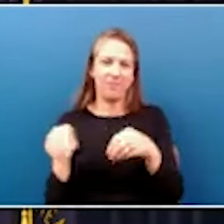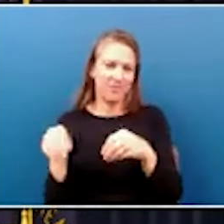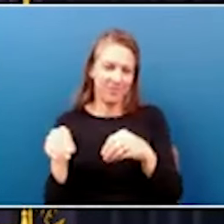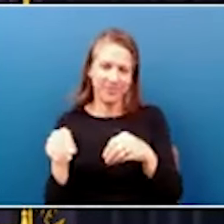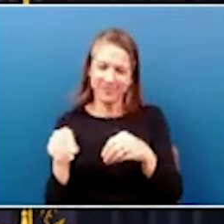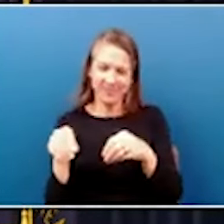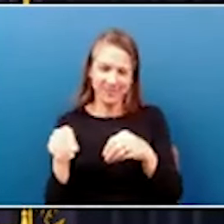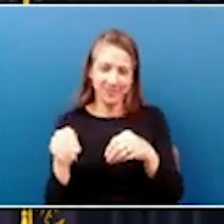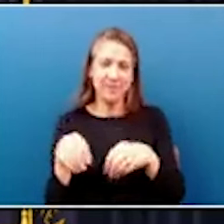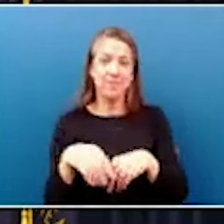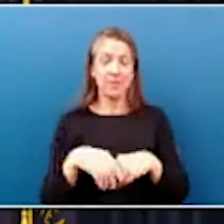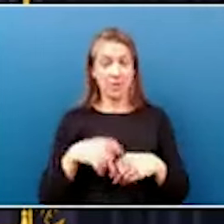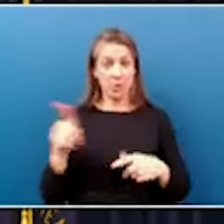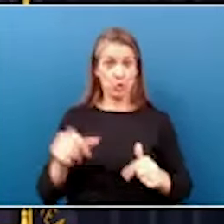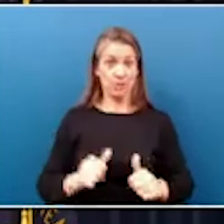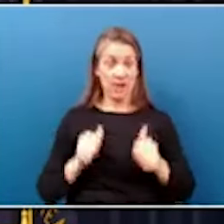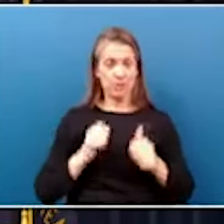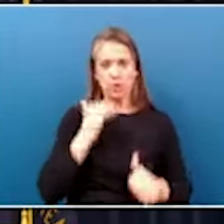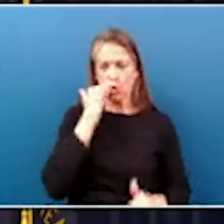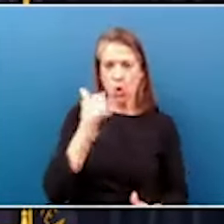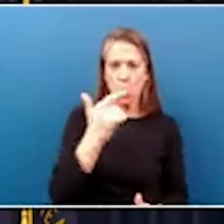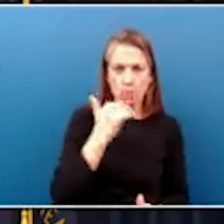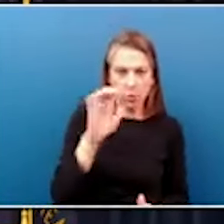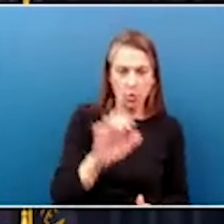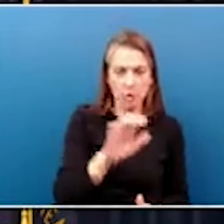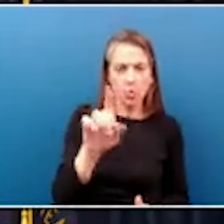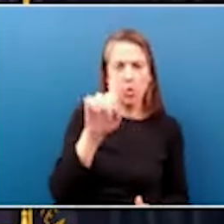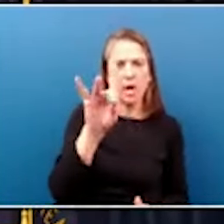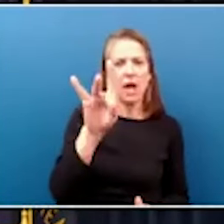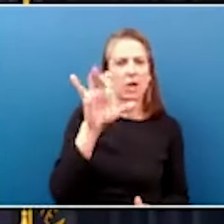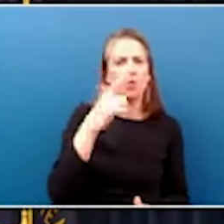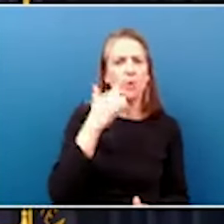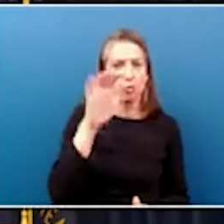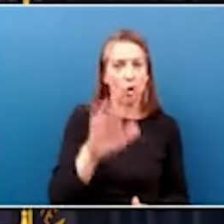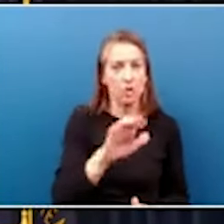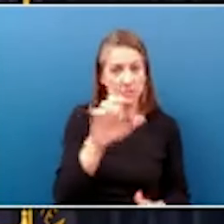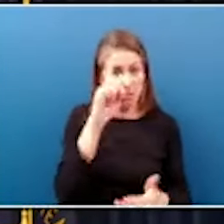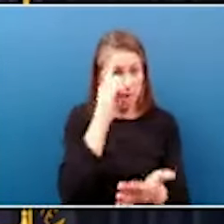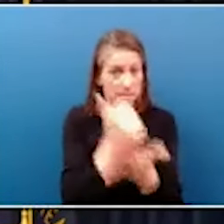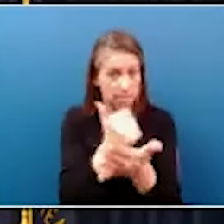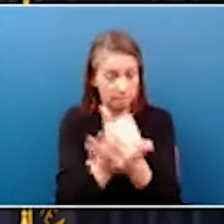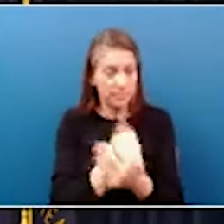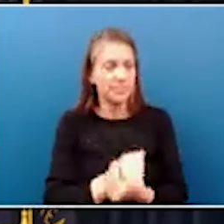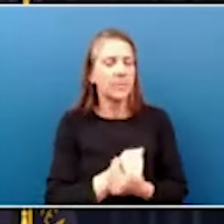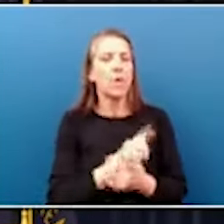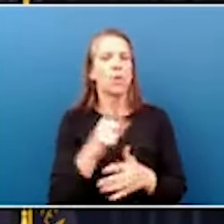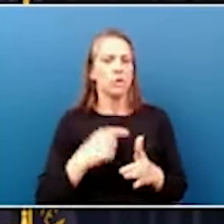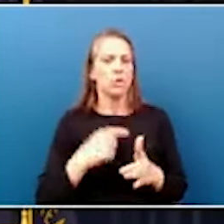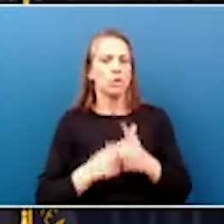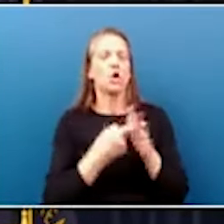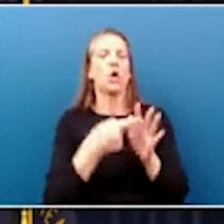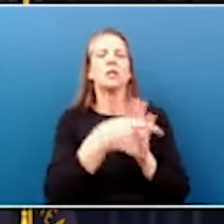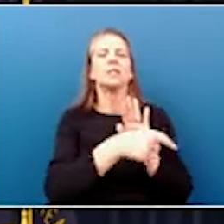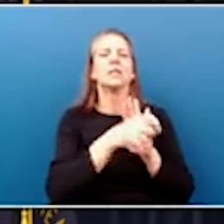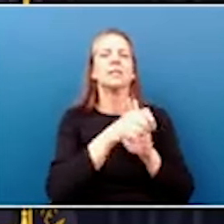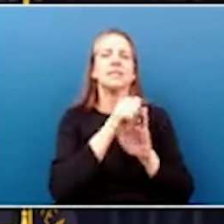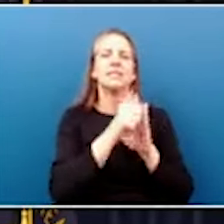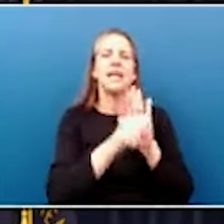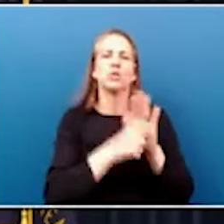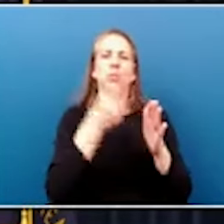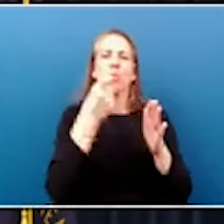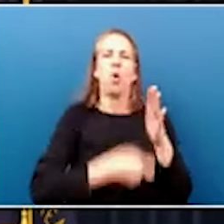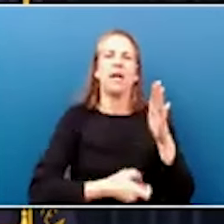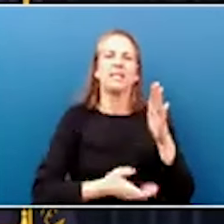Survivors can call the Red Cross at 1-800-RED-CROSS for assistance. We also activated the state's price gouging laws to protect Kentuckians from